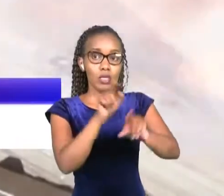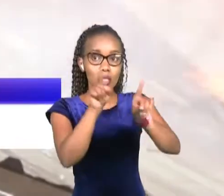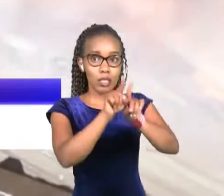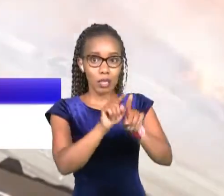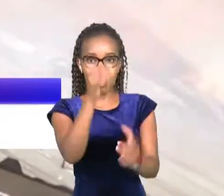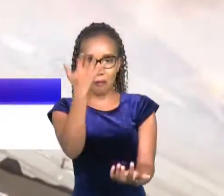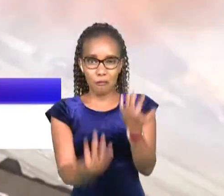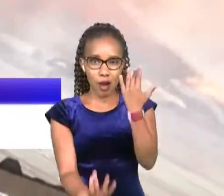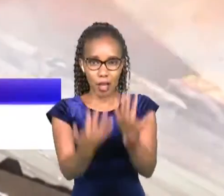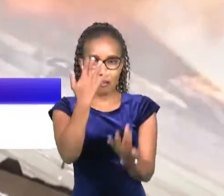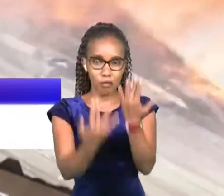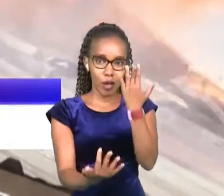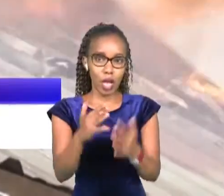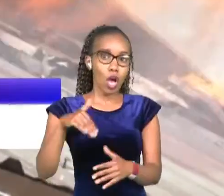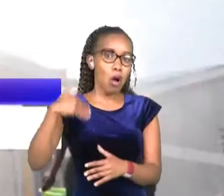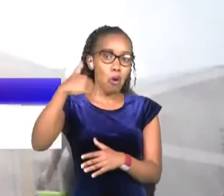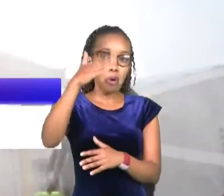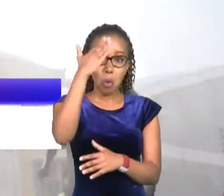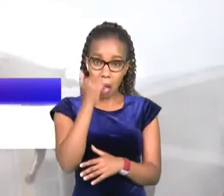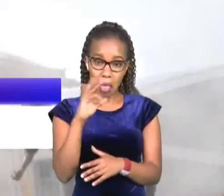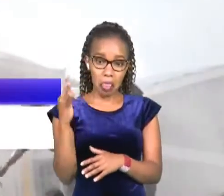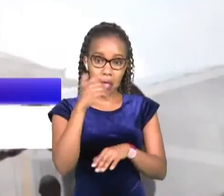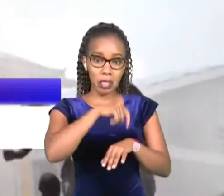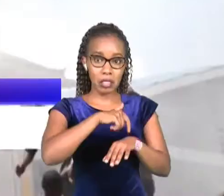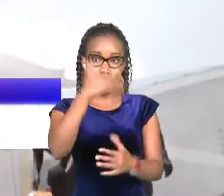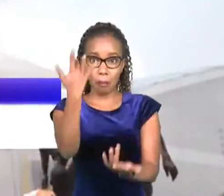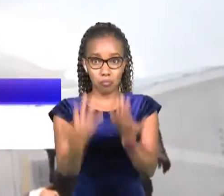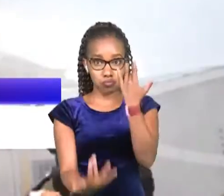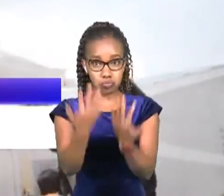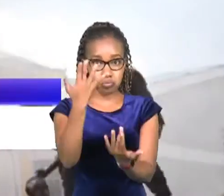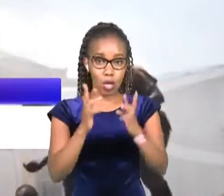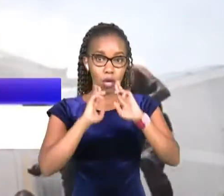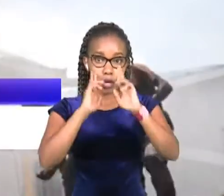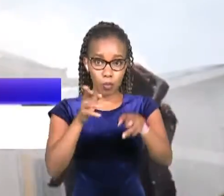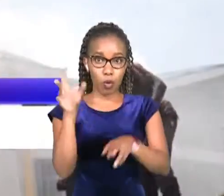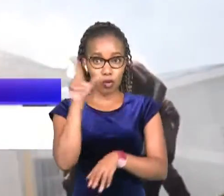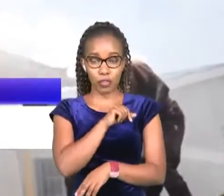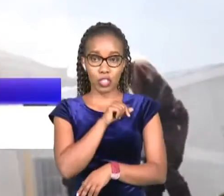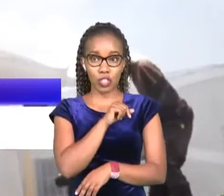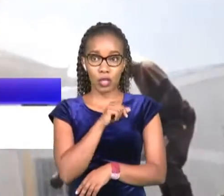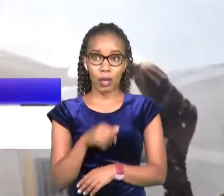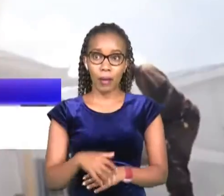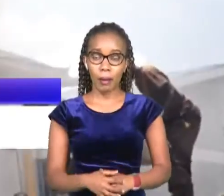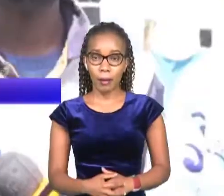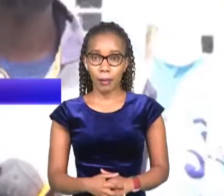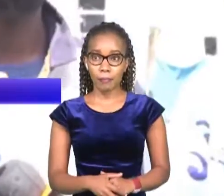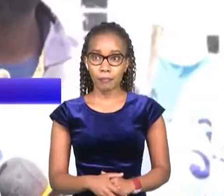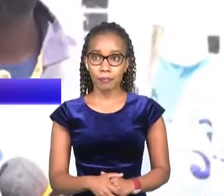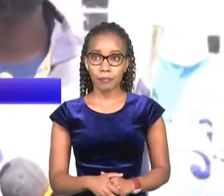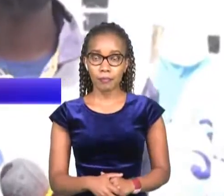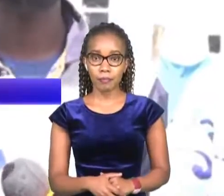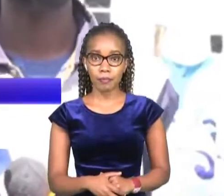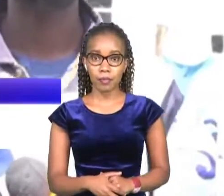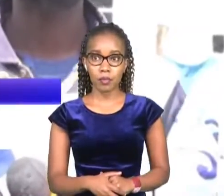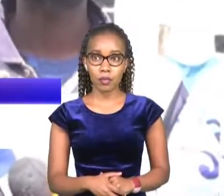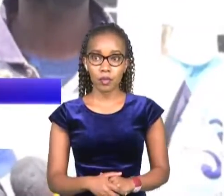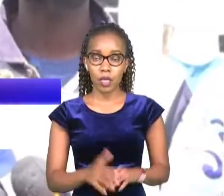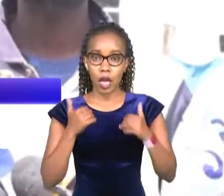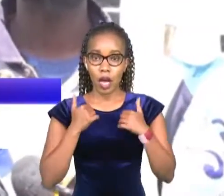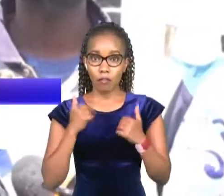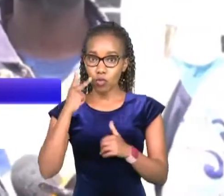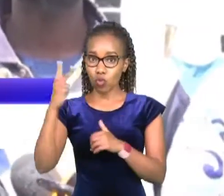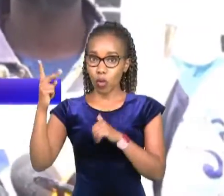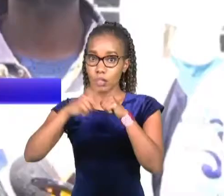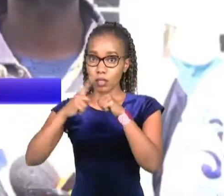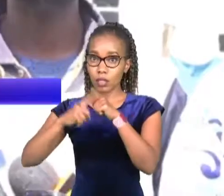fires considering this is the third time a fire is being reported in under a year there are a total of 266